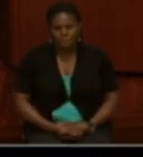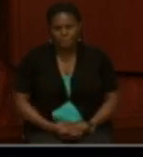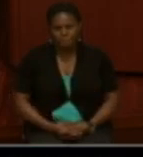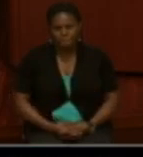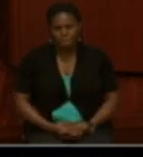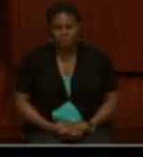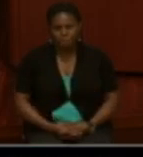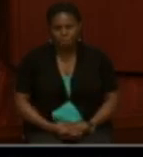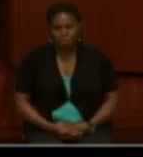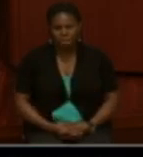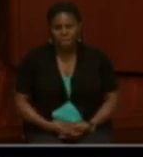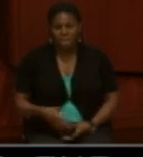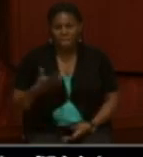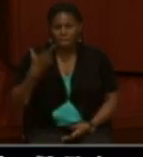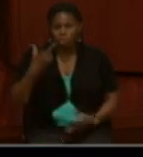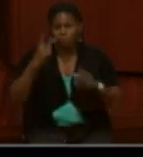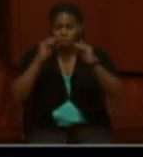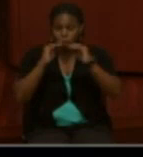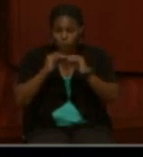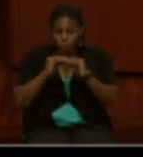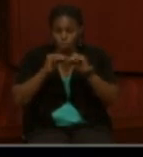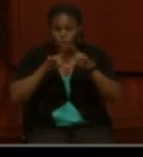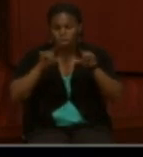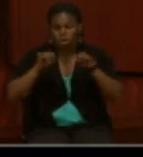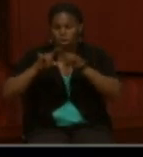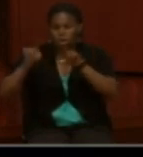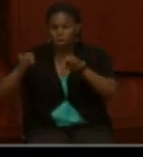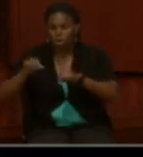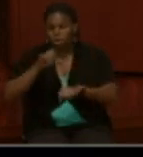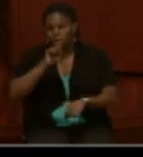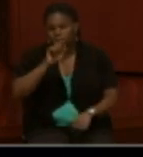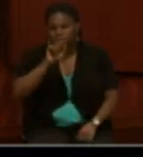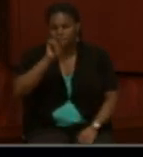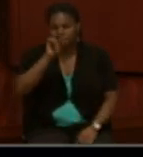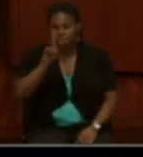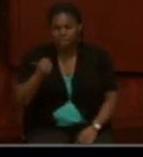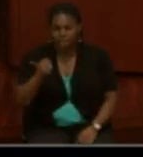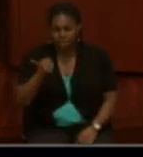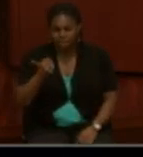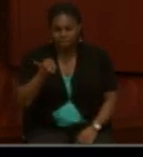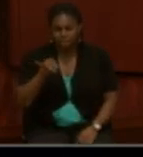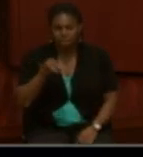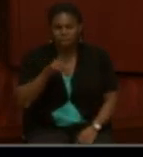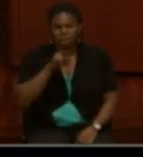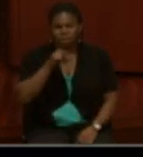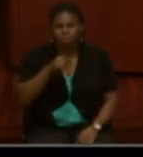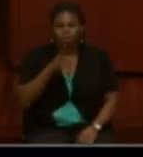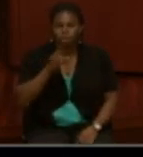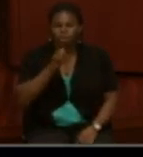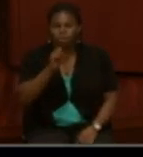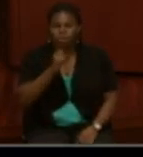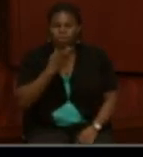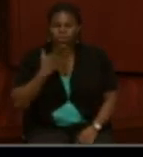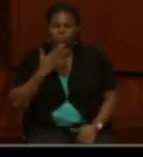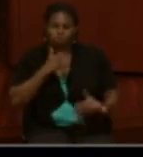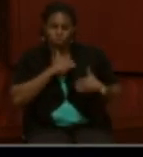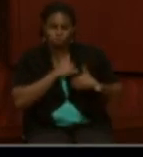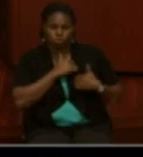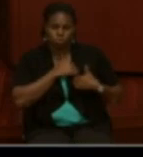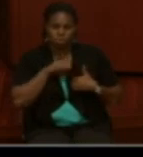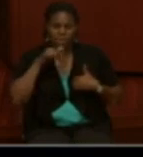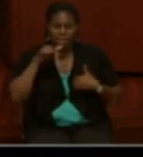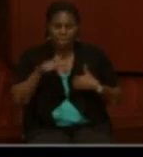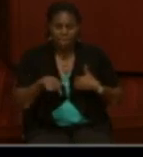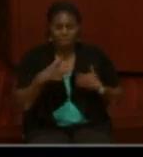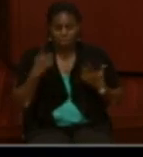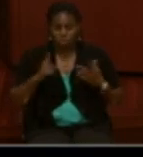So these are three more cards for Sandy Willis who served in the 4th Heavy Artillery in the U.S. Colored Troops showing that he was present for